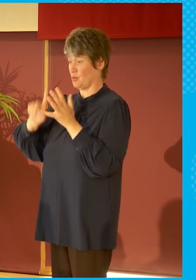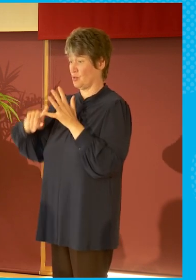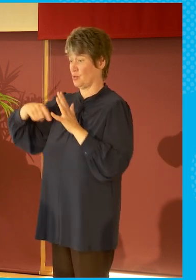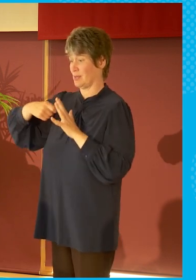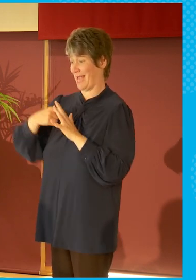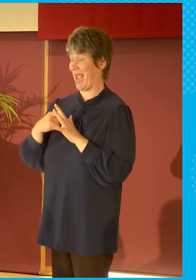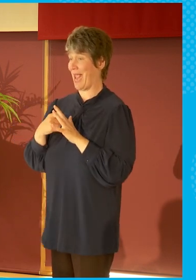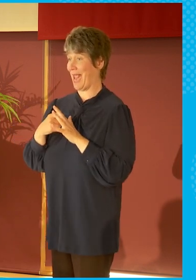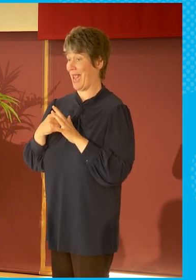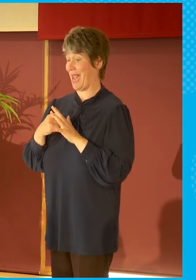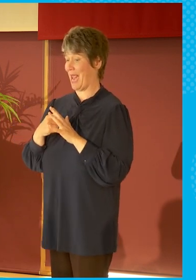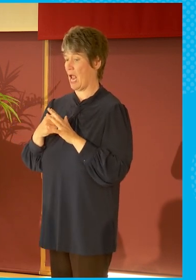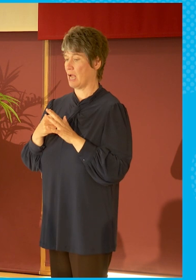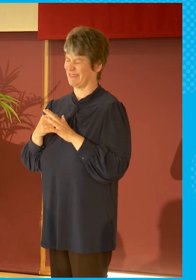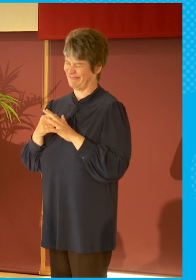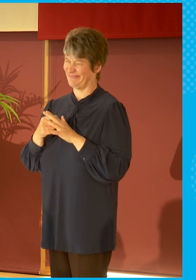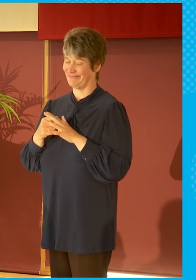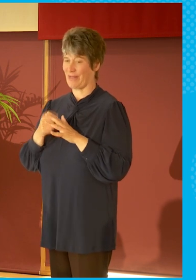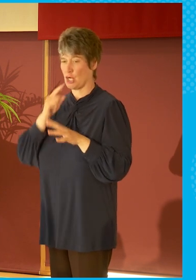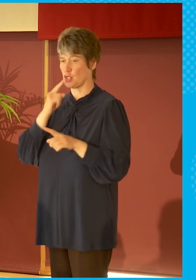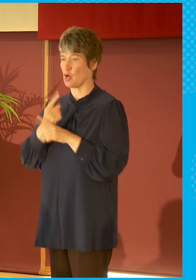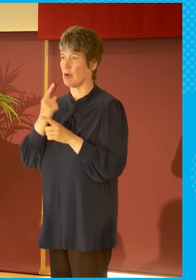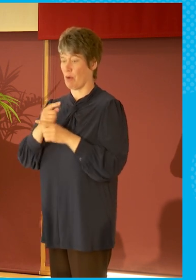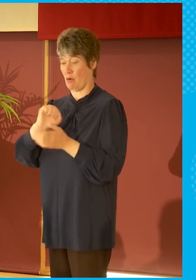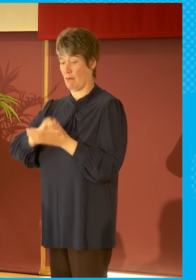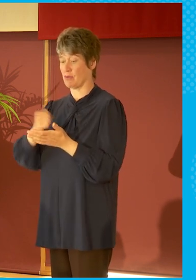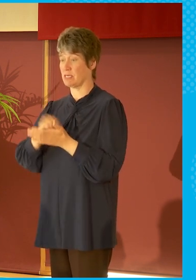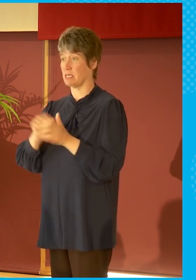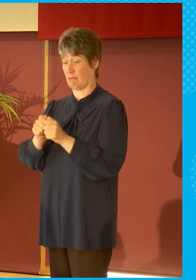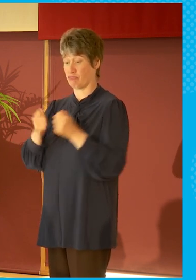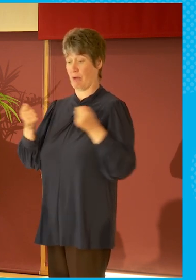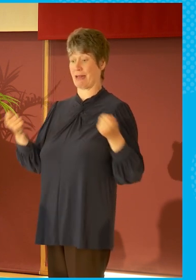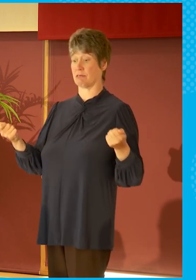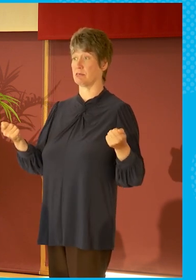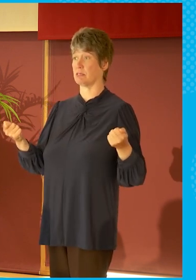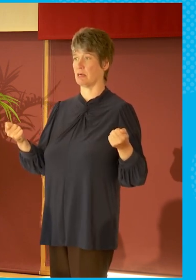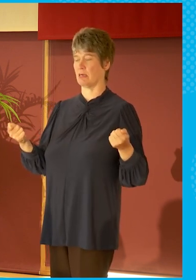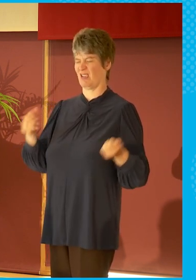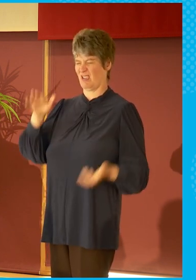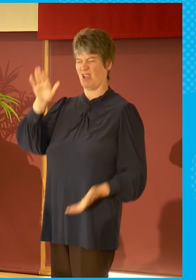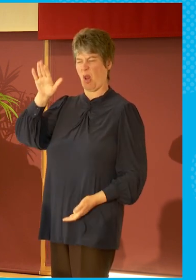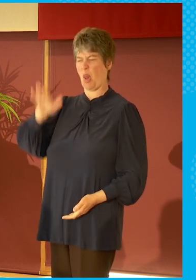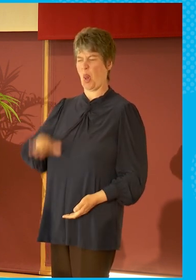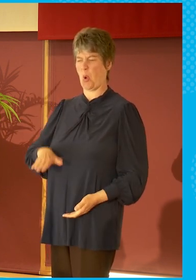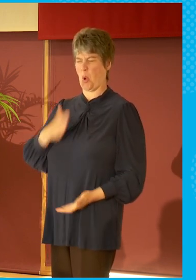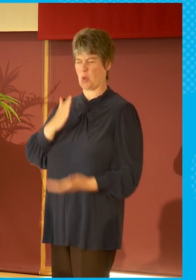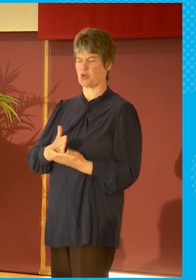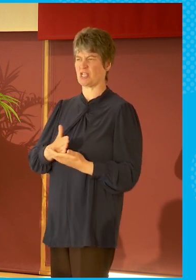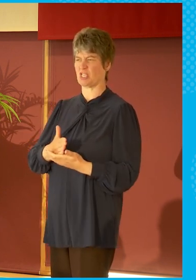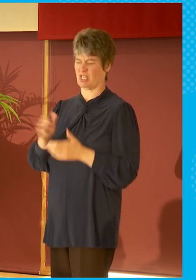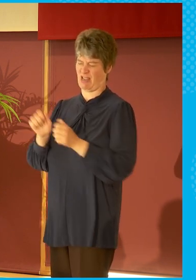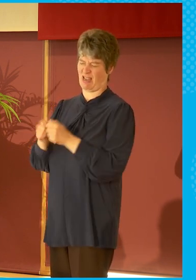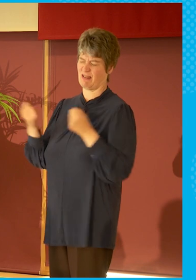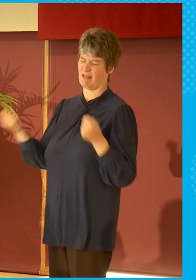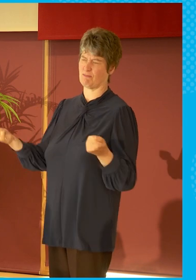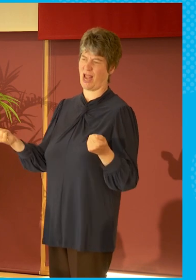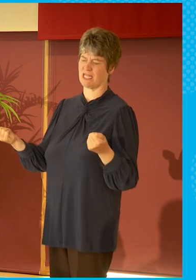printed press, despite the fact that people still consume it. So